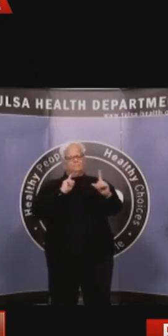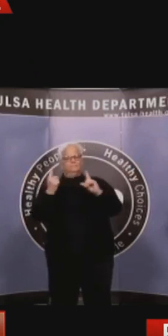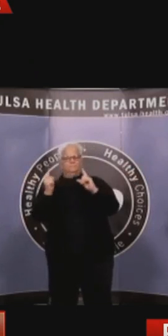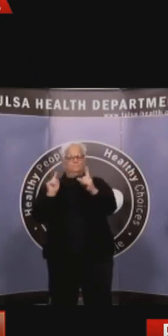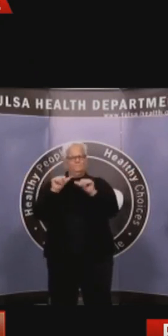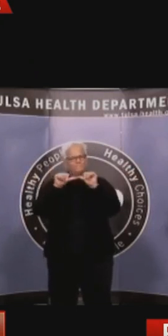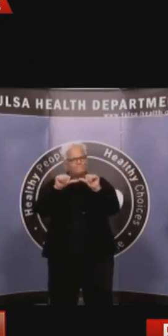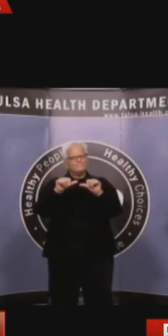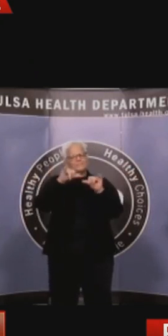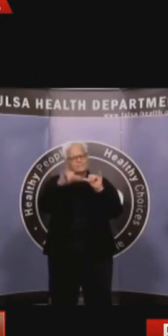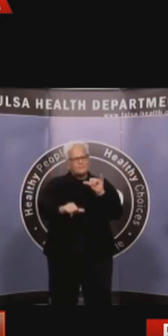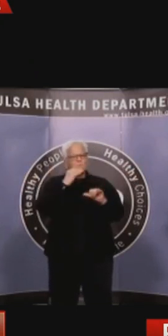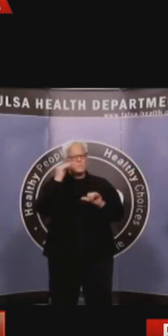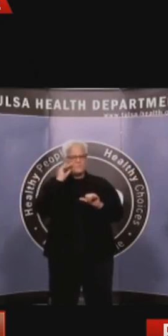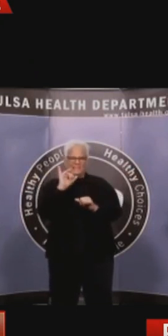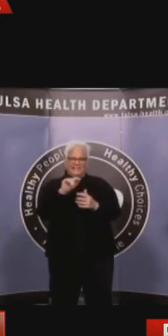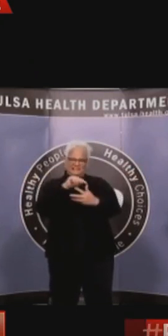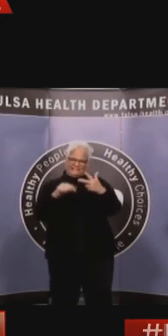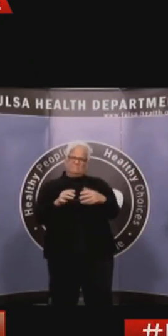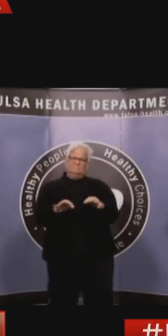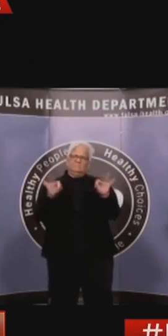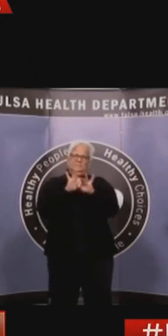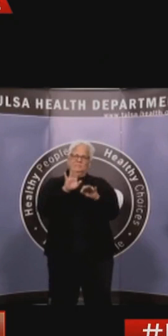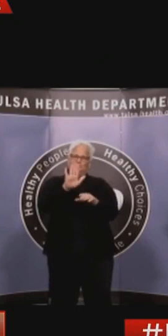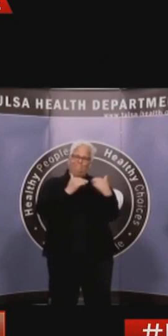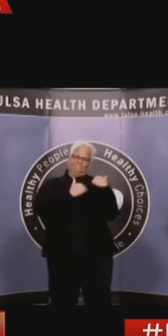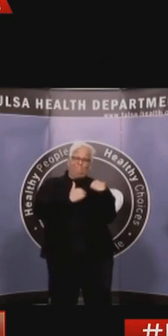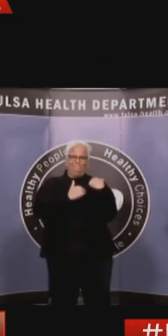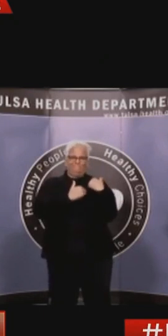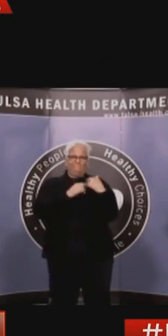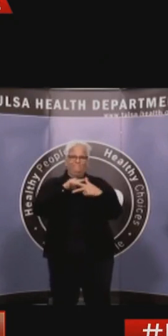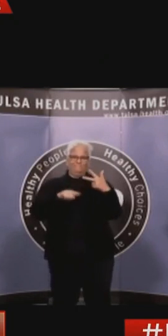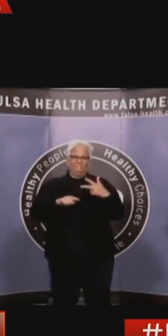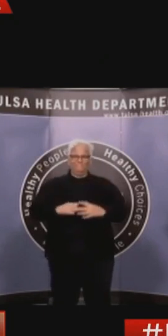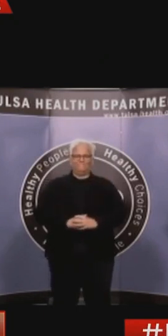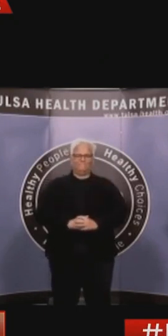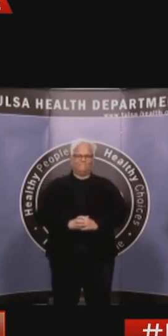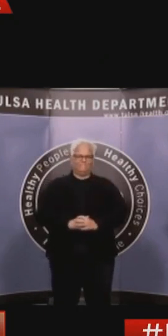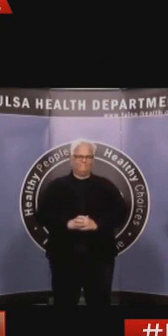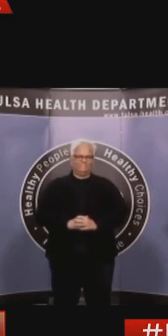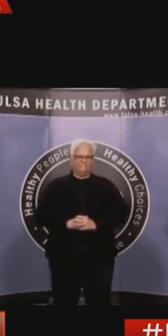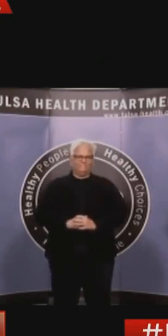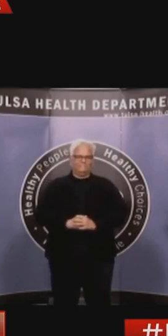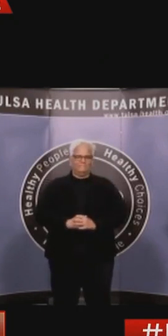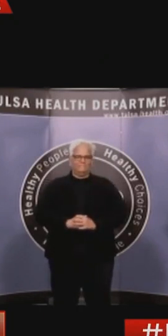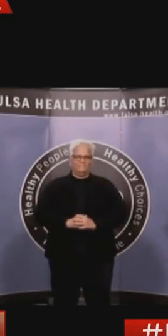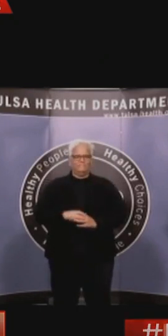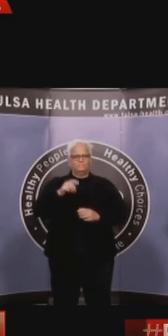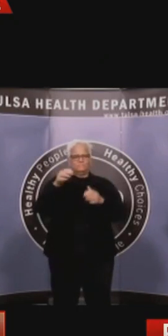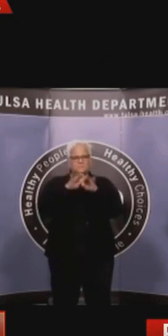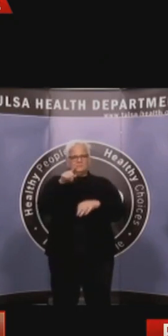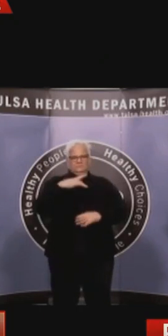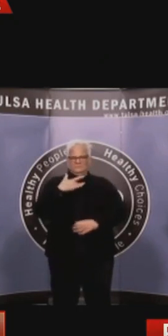the operator about your symptoms so that responders can take the appropriate precautions. The Tulsa Health Department has about 400 specimen